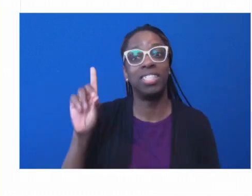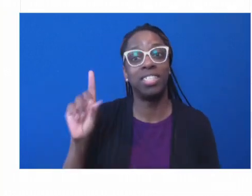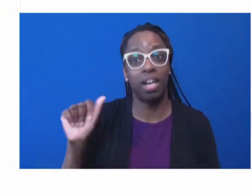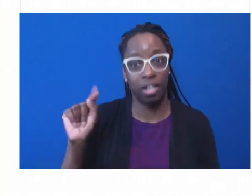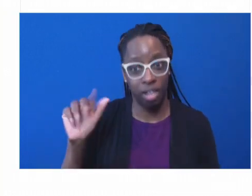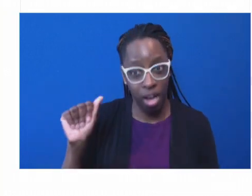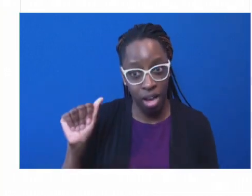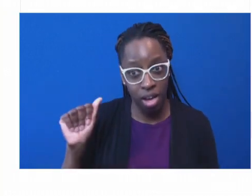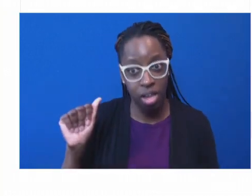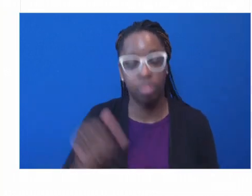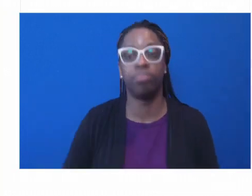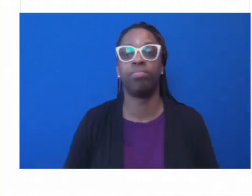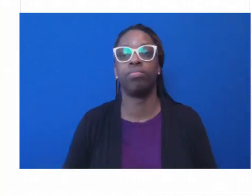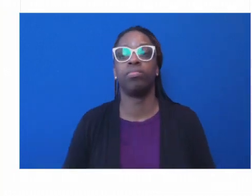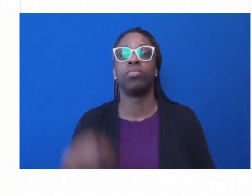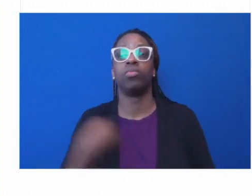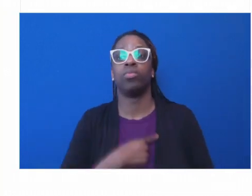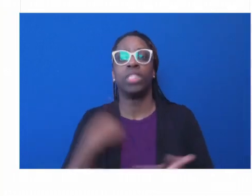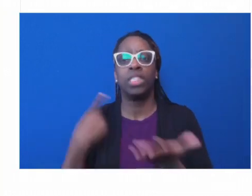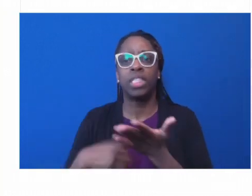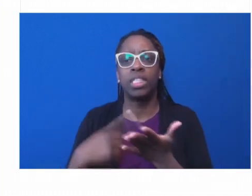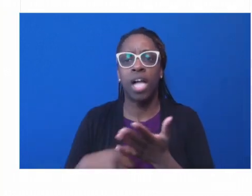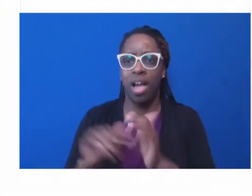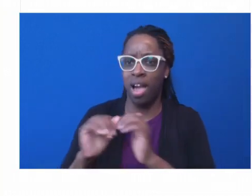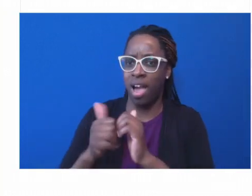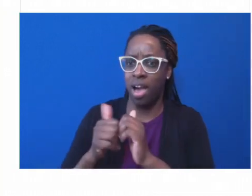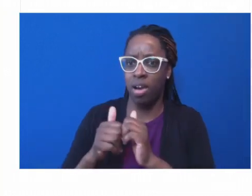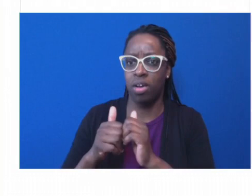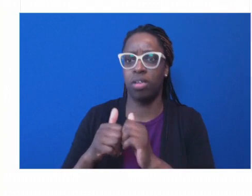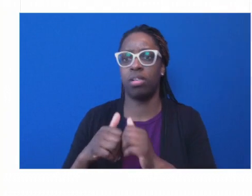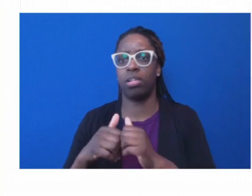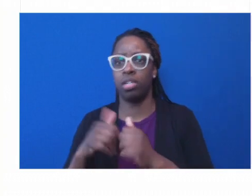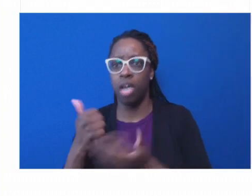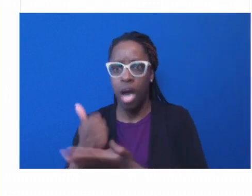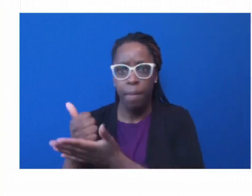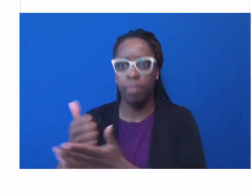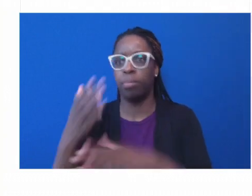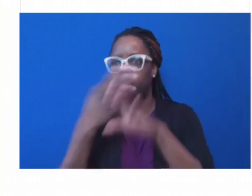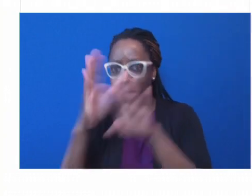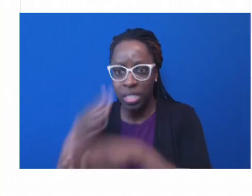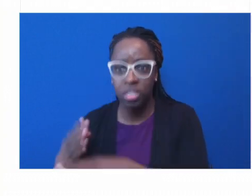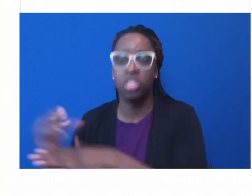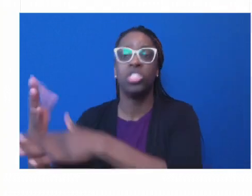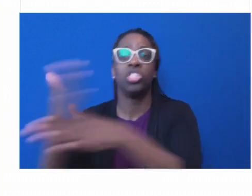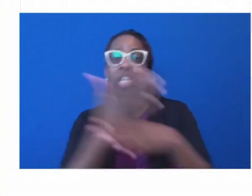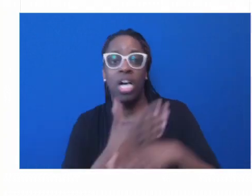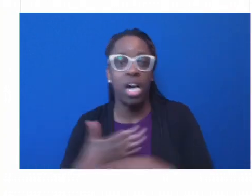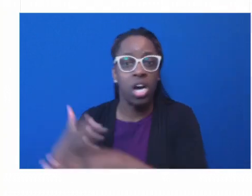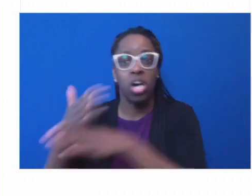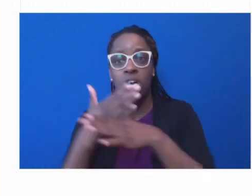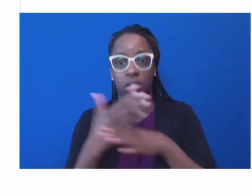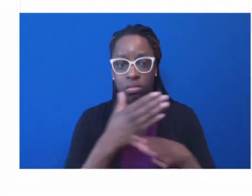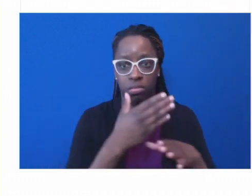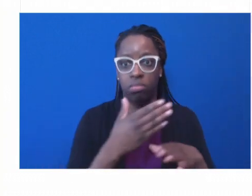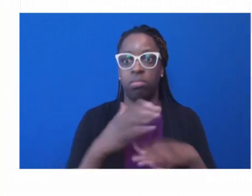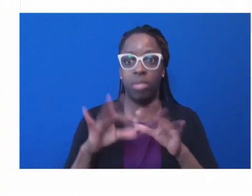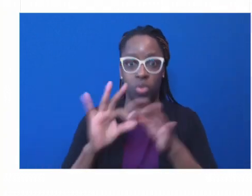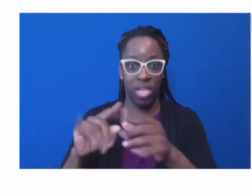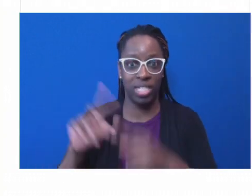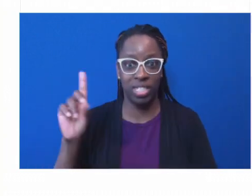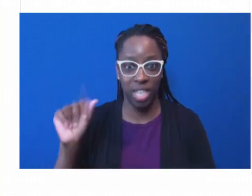but probably less consideration of how civil society organizations are helping demonstrably